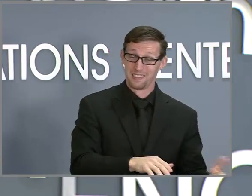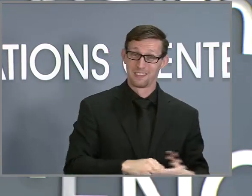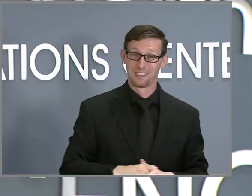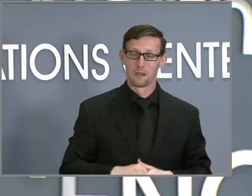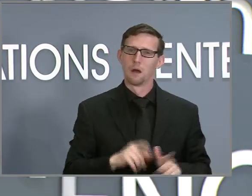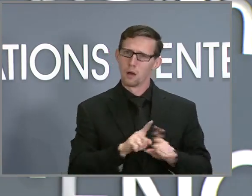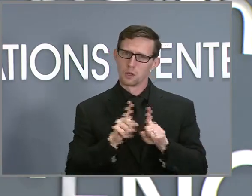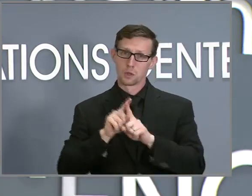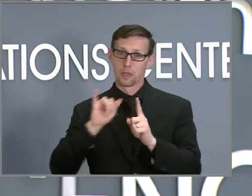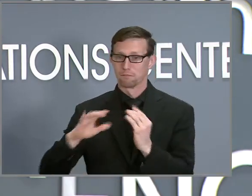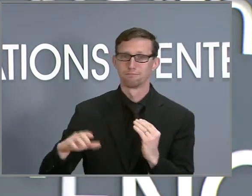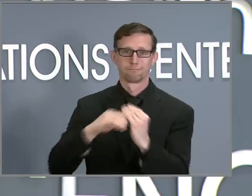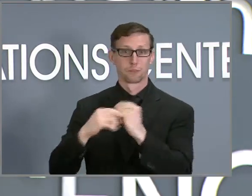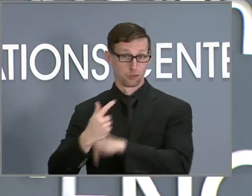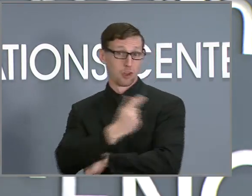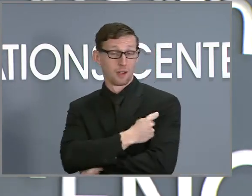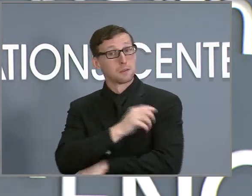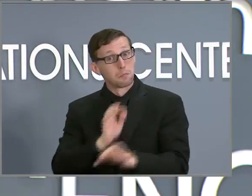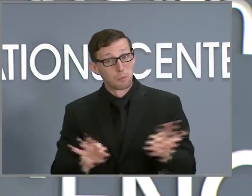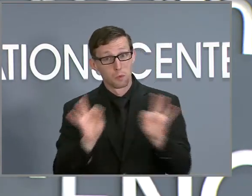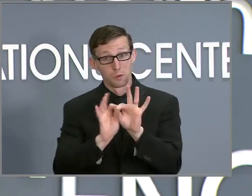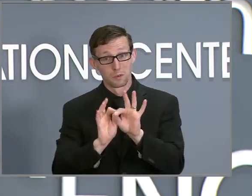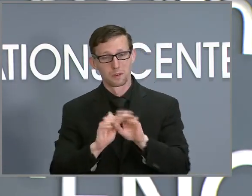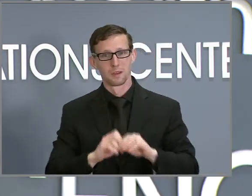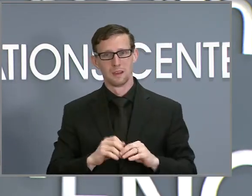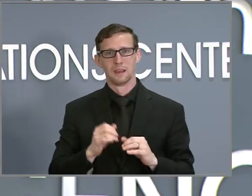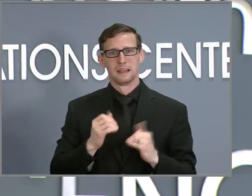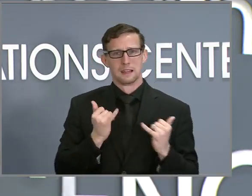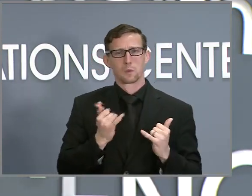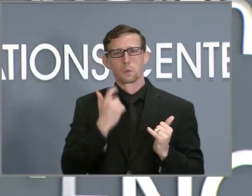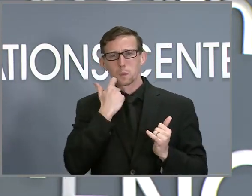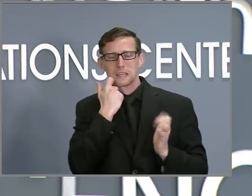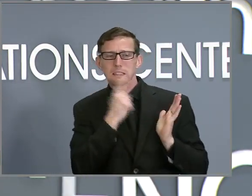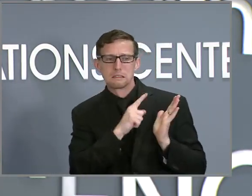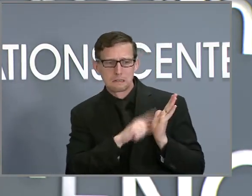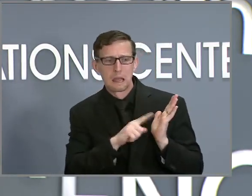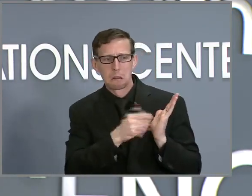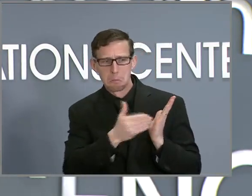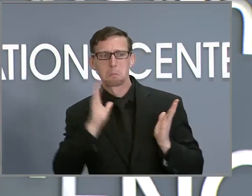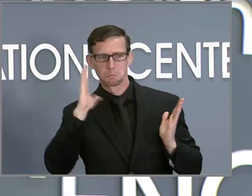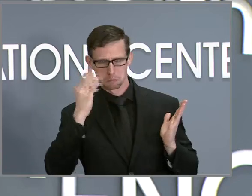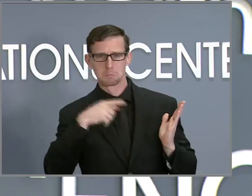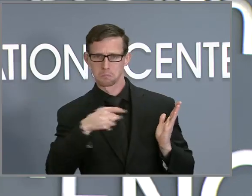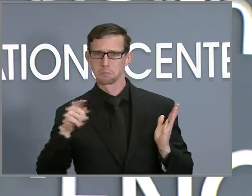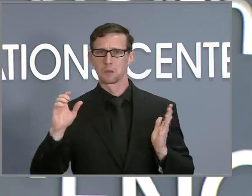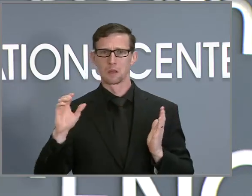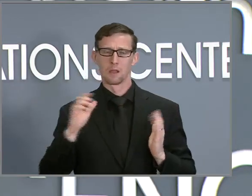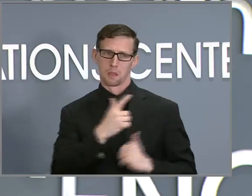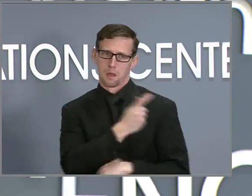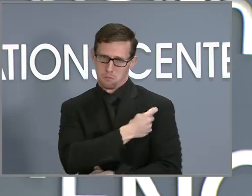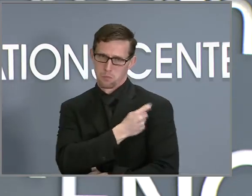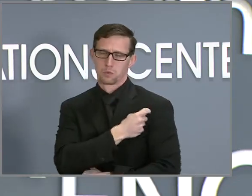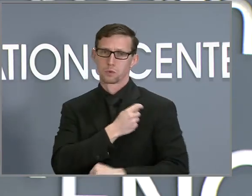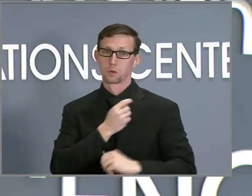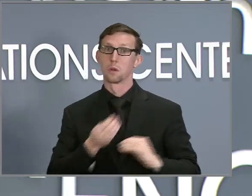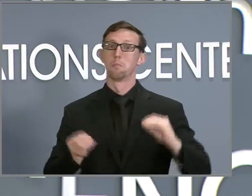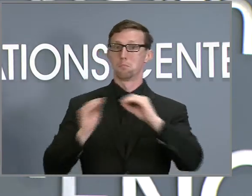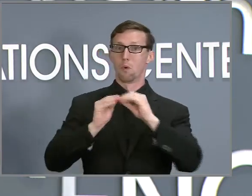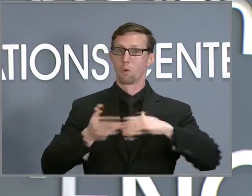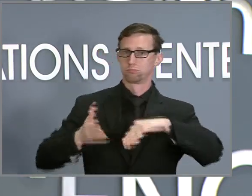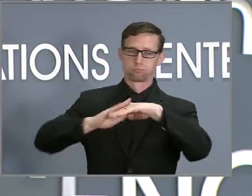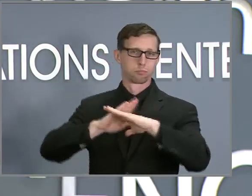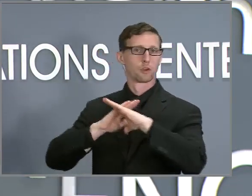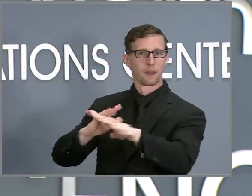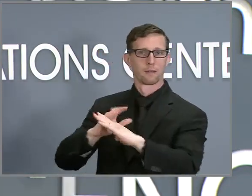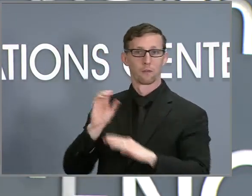that boosters provide a significant level of protection against Omicron. Vaccines are available for those 5 and older and boosters are